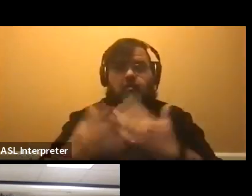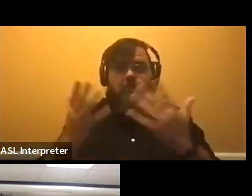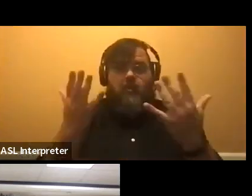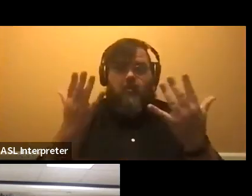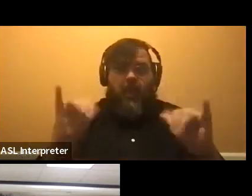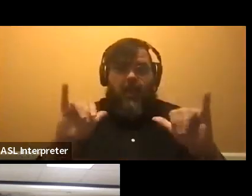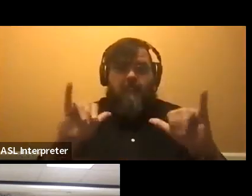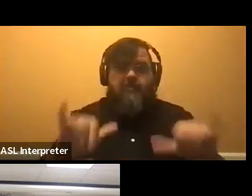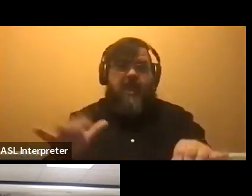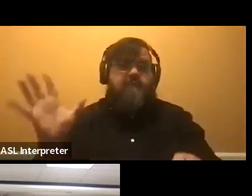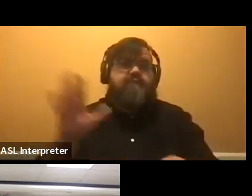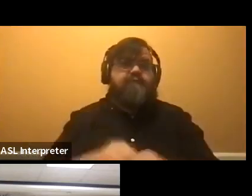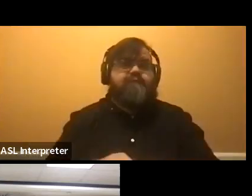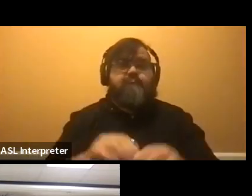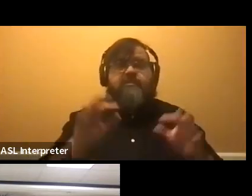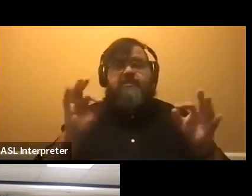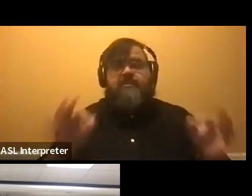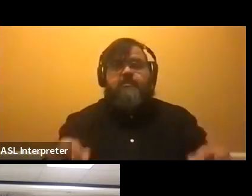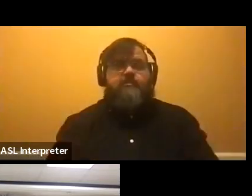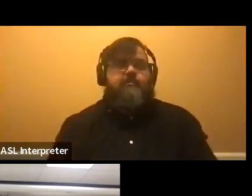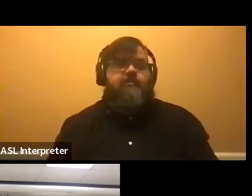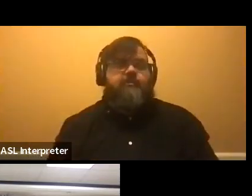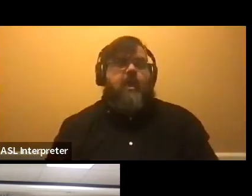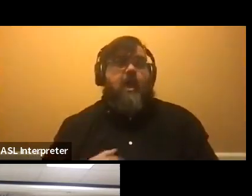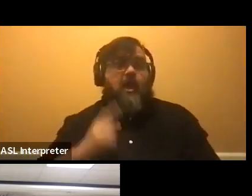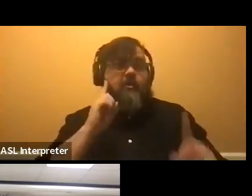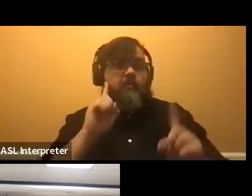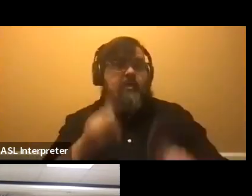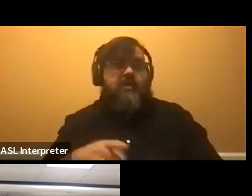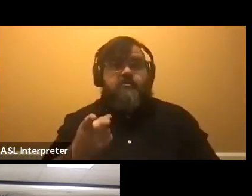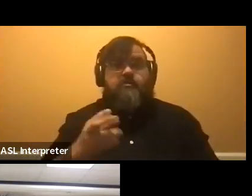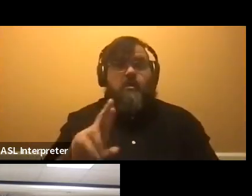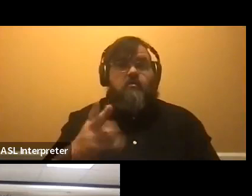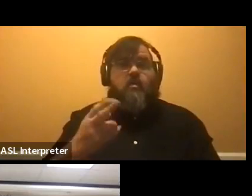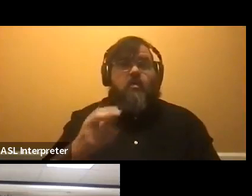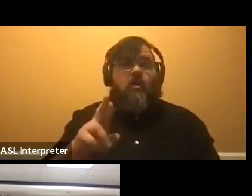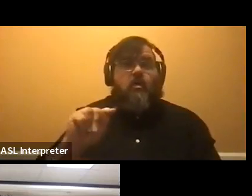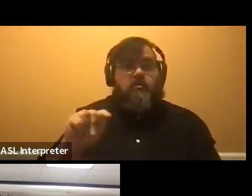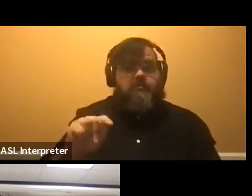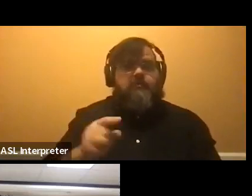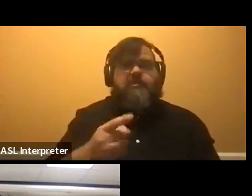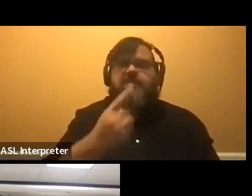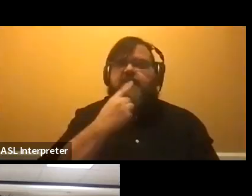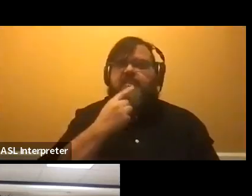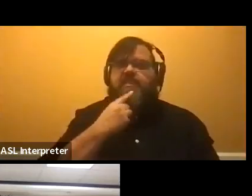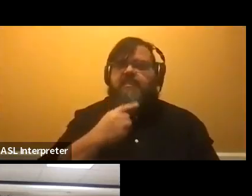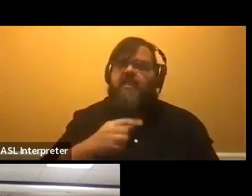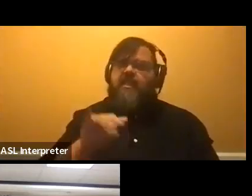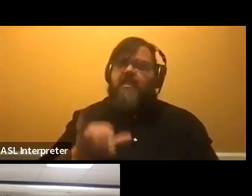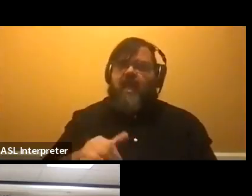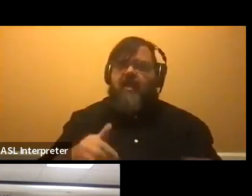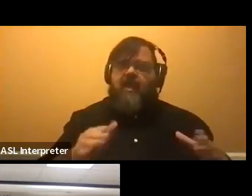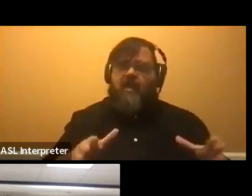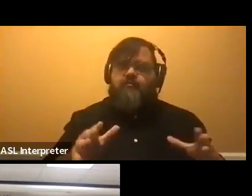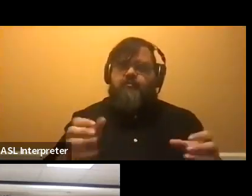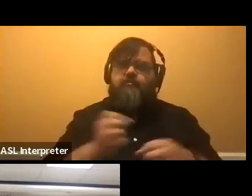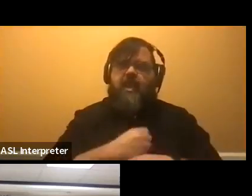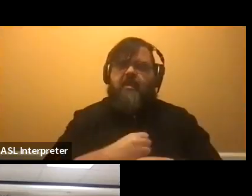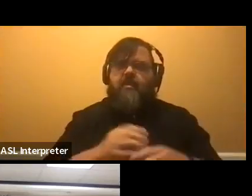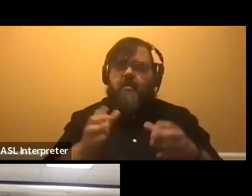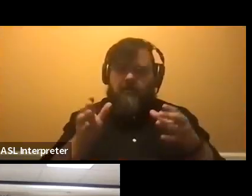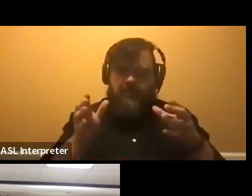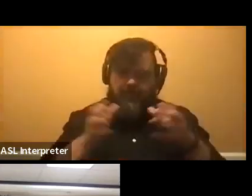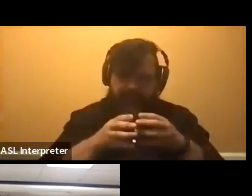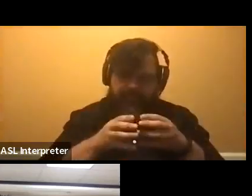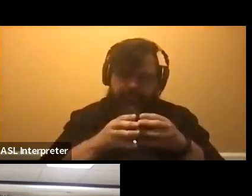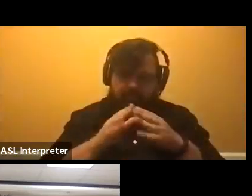your decision. Um, cause I agree with something Dr. Hart said at the beginning was the honors program really allows you to create a smaller community here at the university